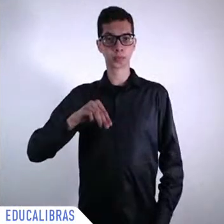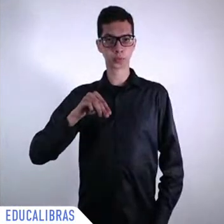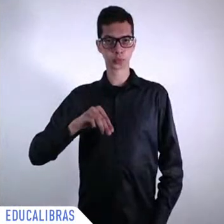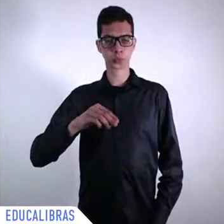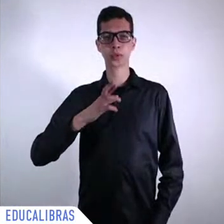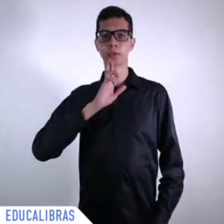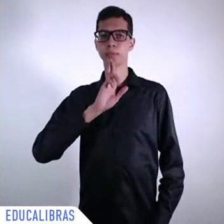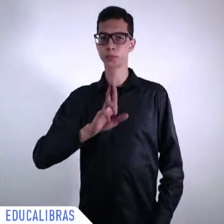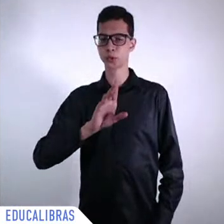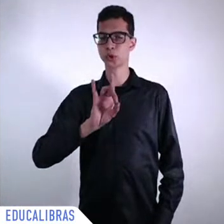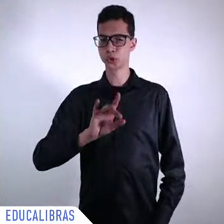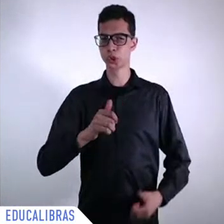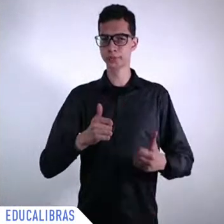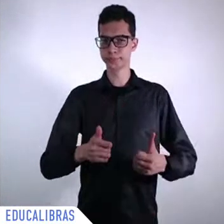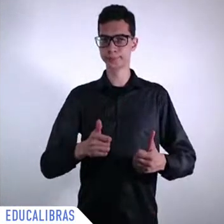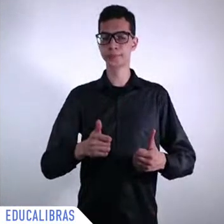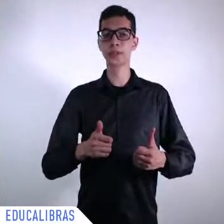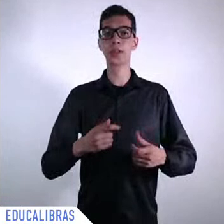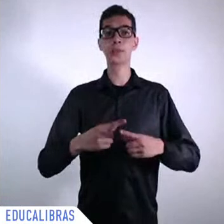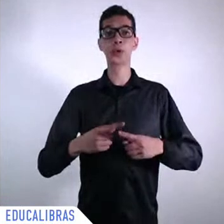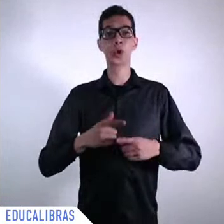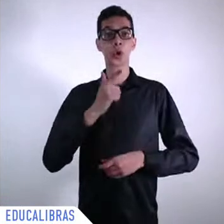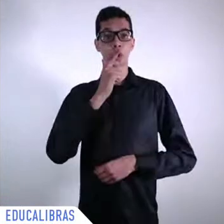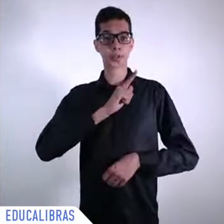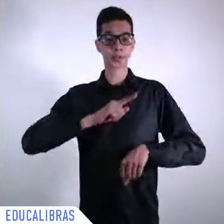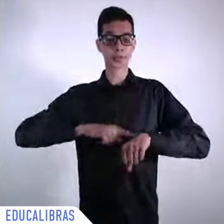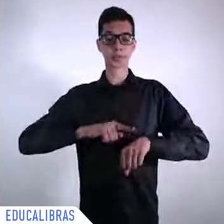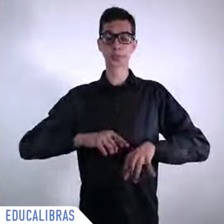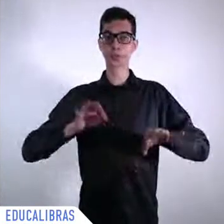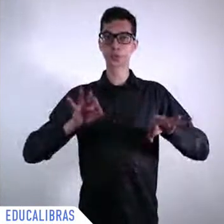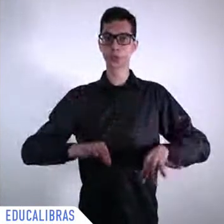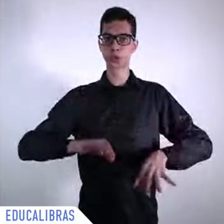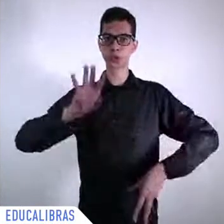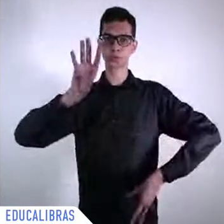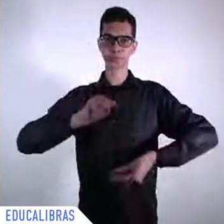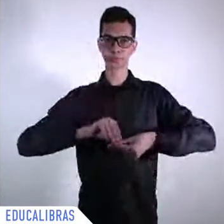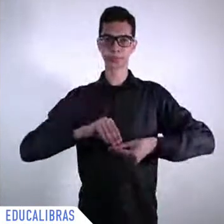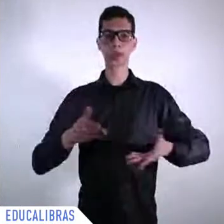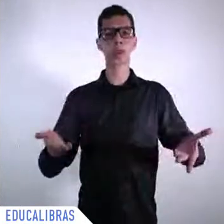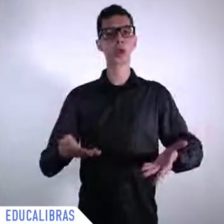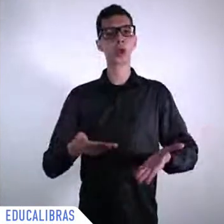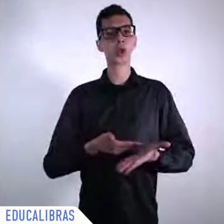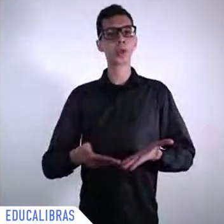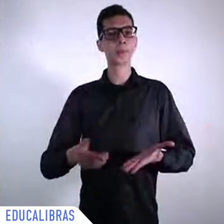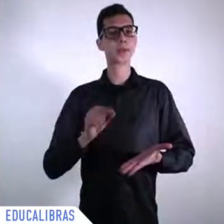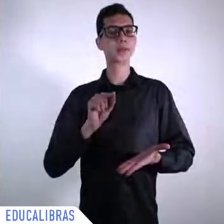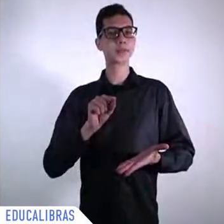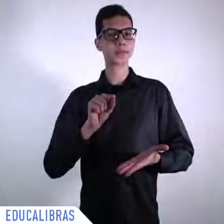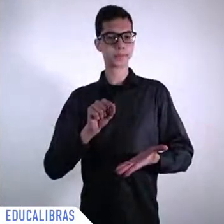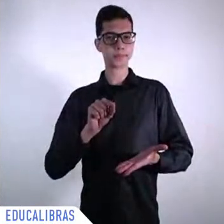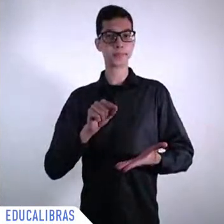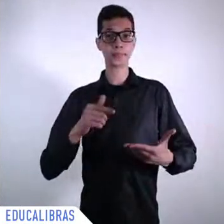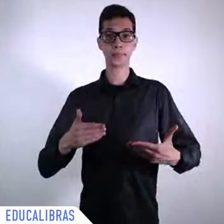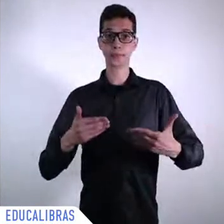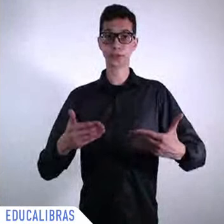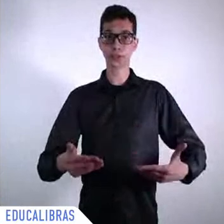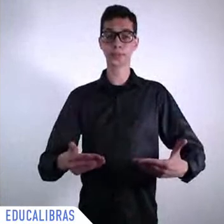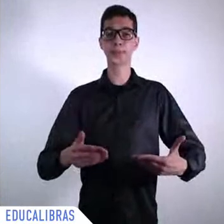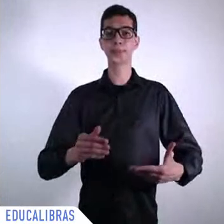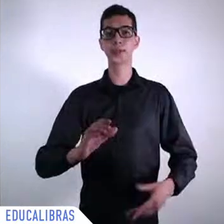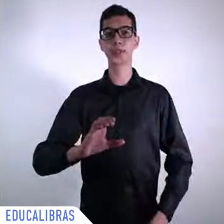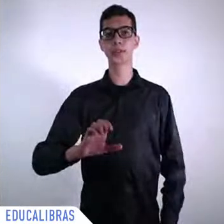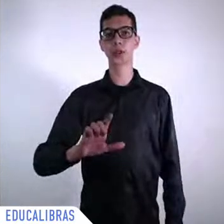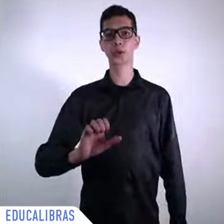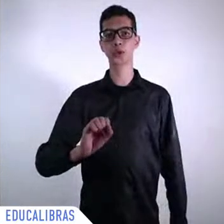let me start with Minister Amorin question is what countries in Latin America could become